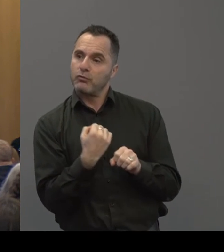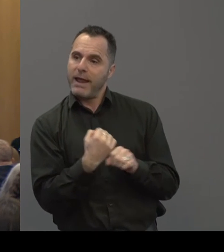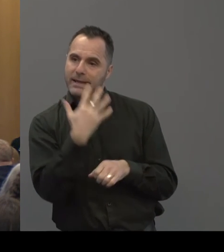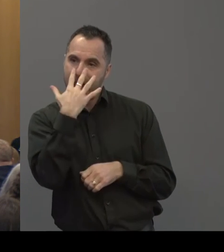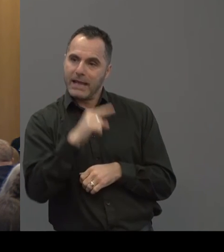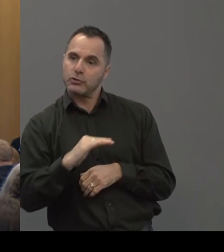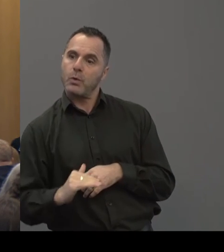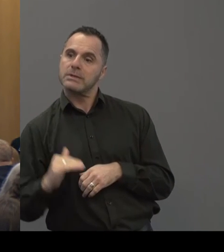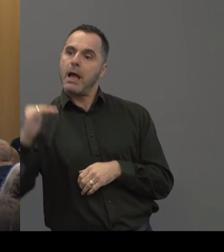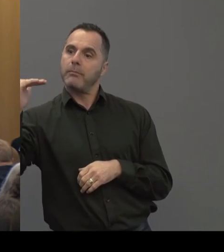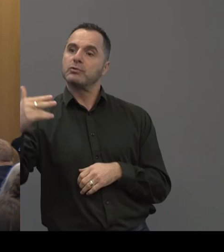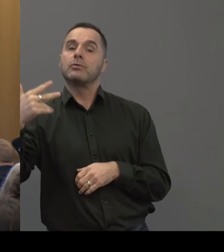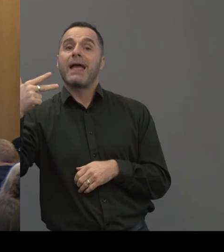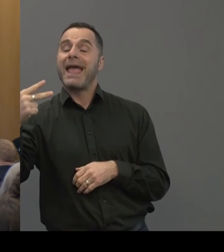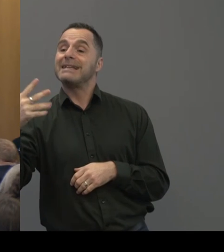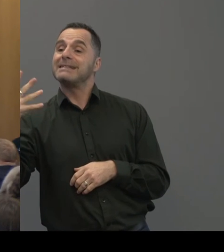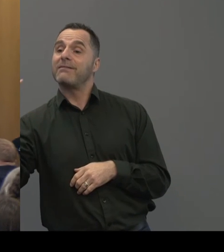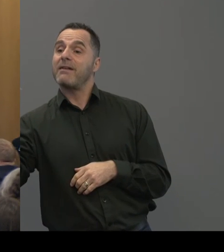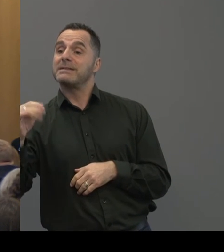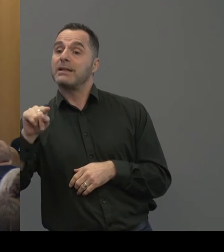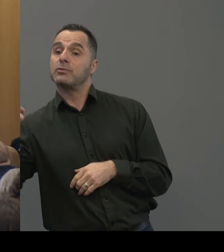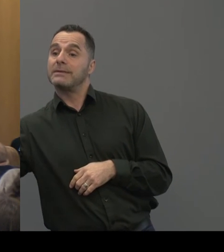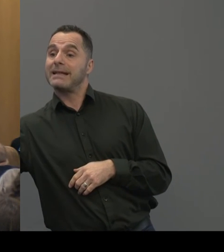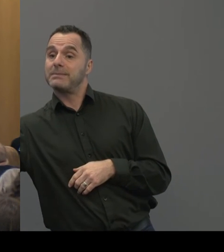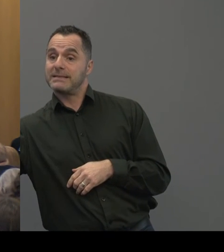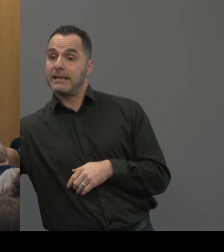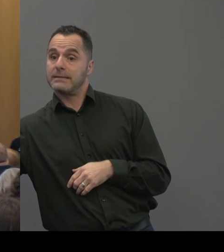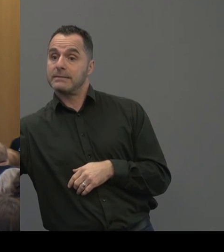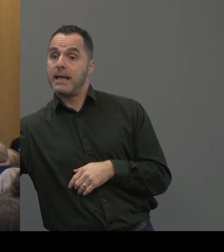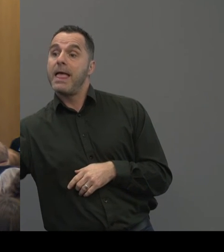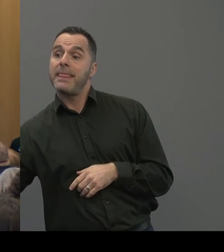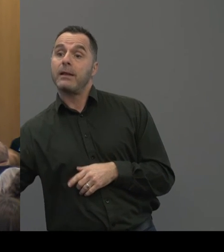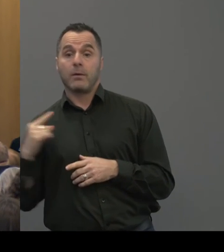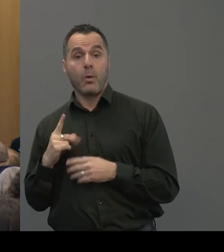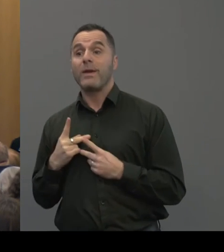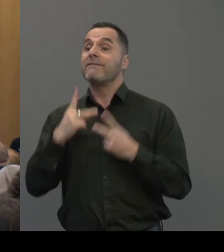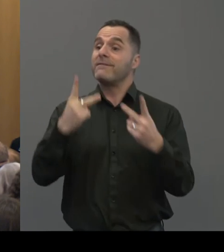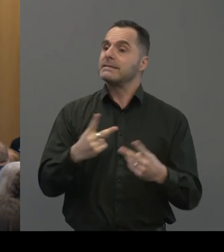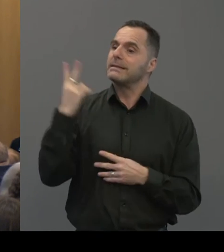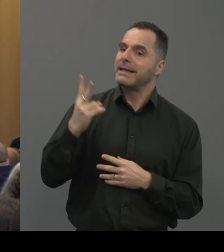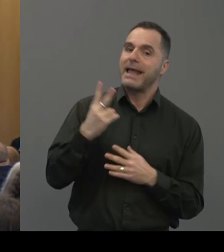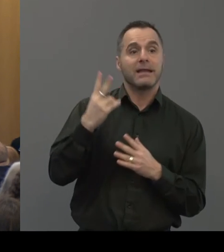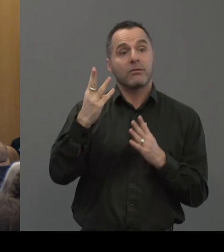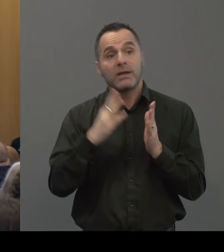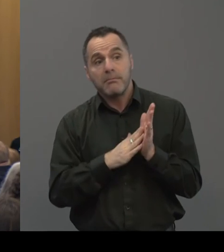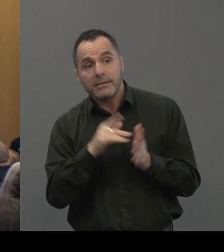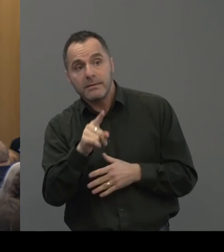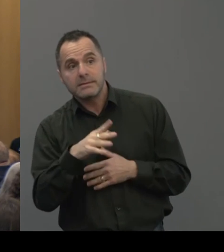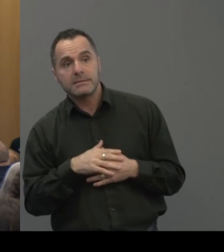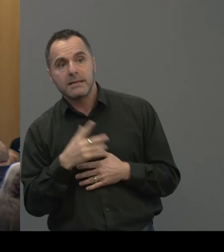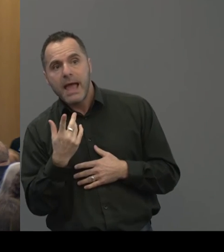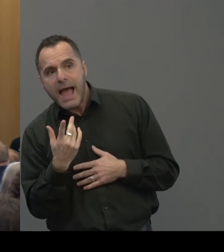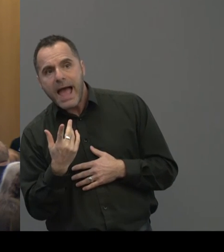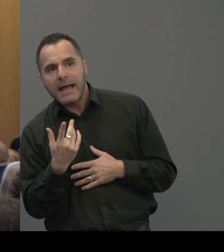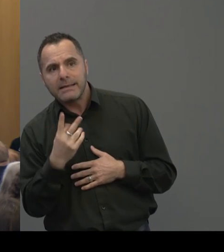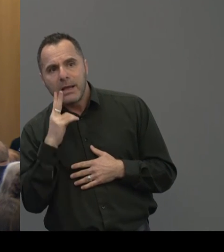up to 85, 90 percent. And then we come back three months later to see where we're at and we do have some trail